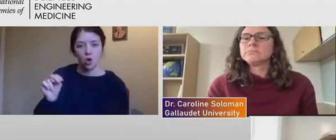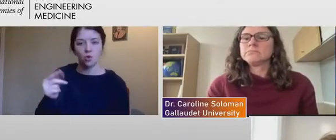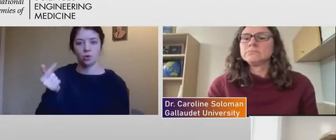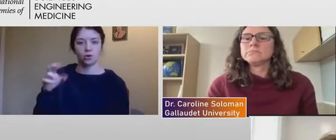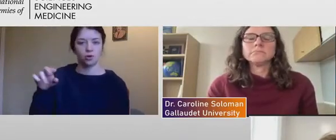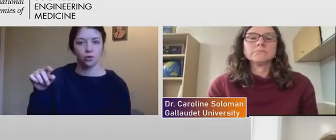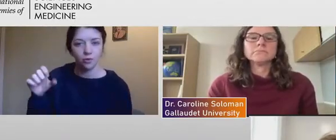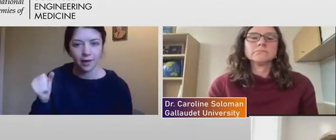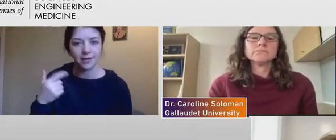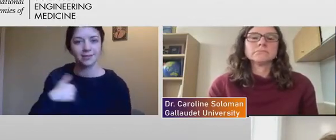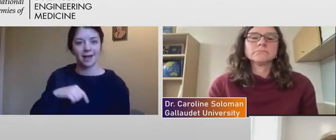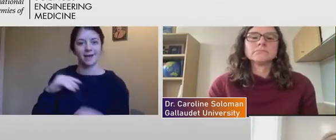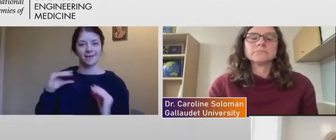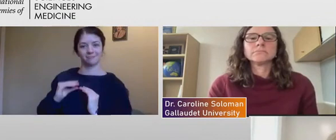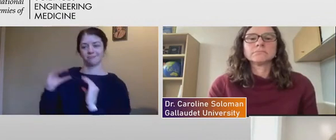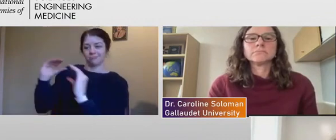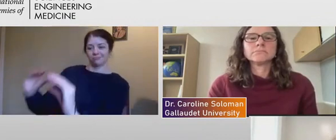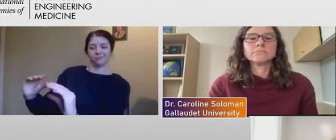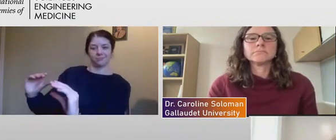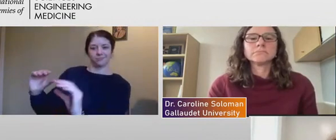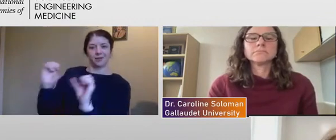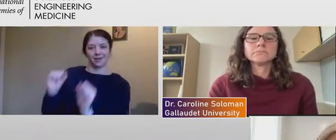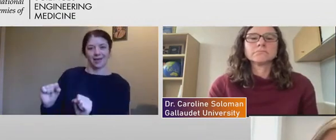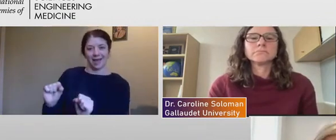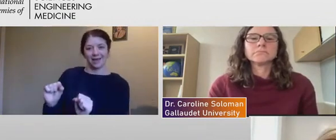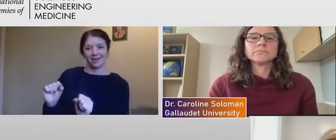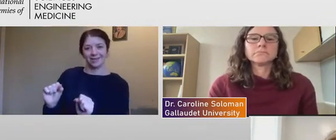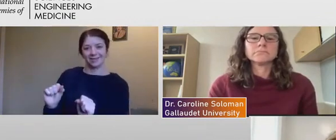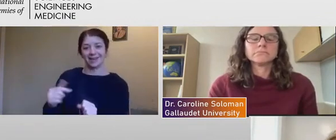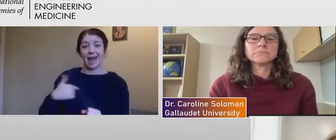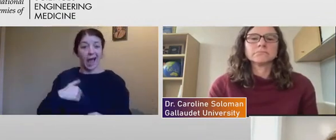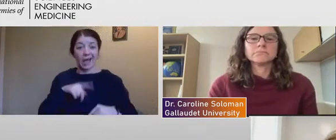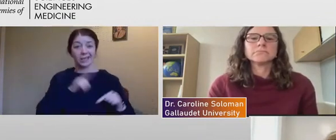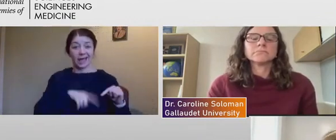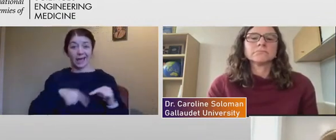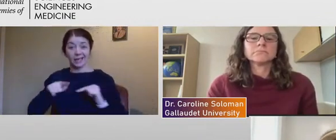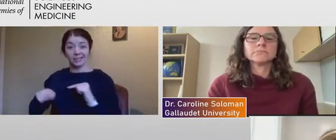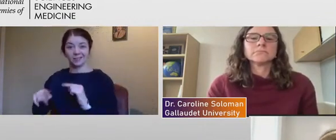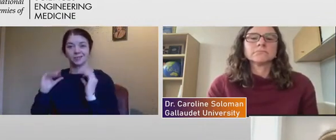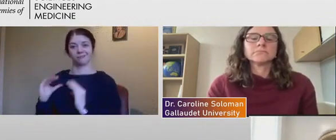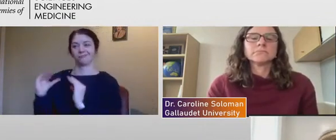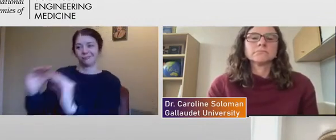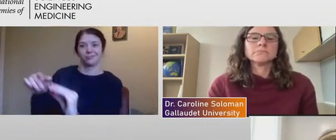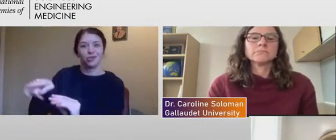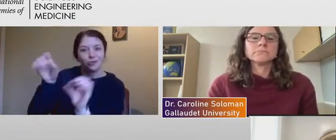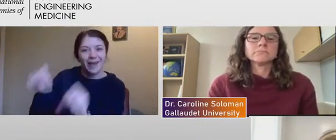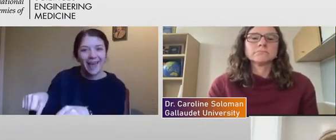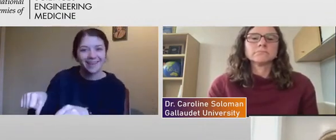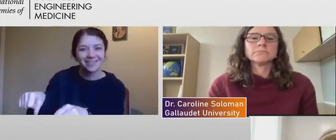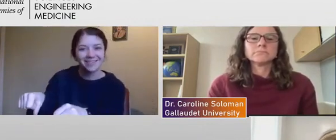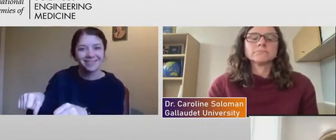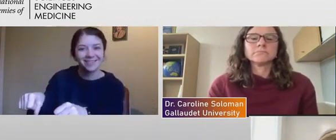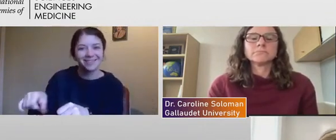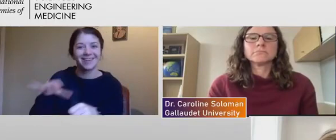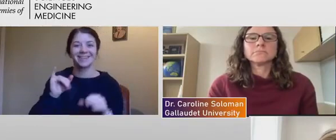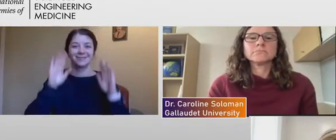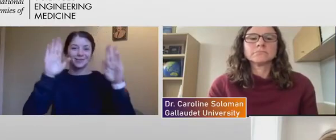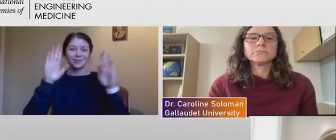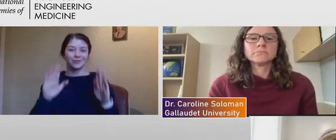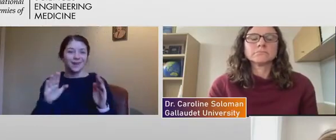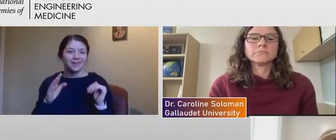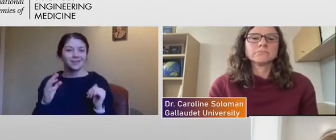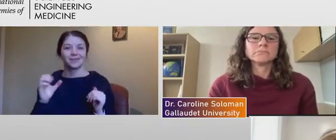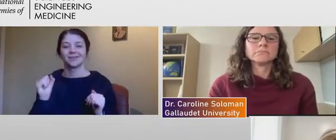the things I always wanted to do as a student. And, uh, it was great. And it's